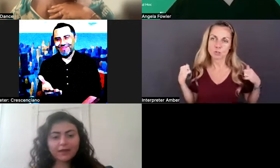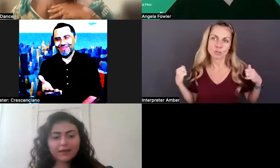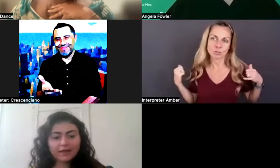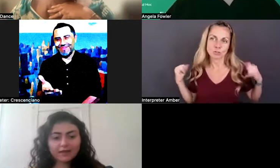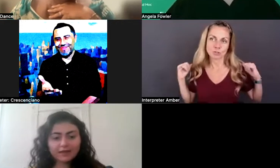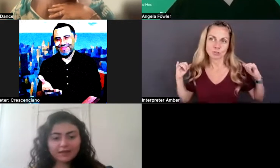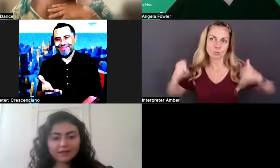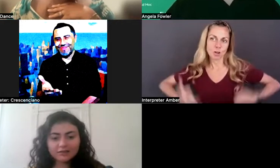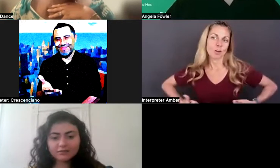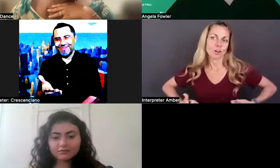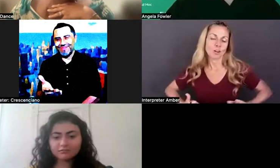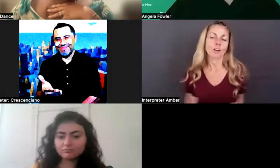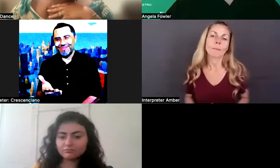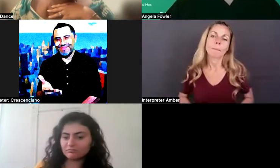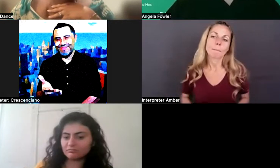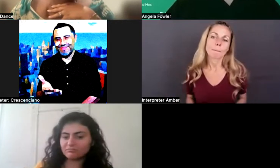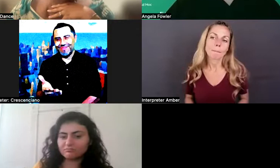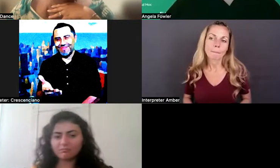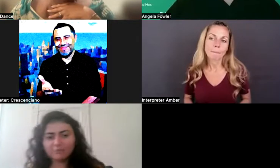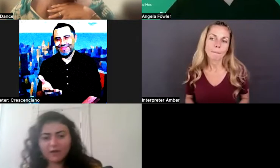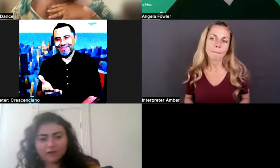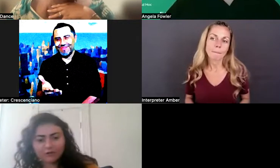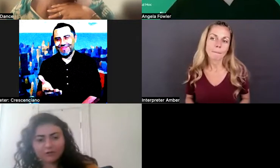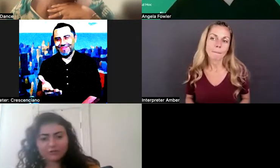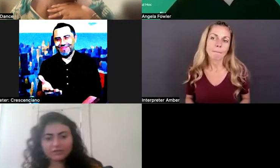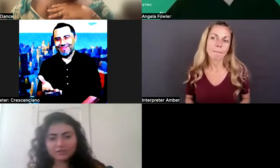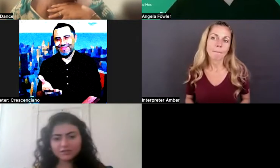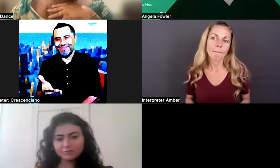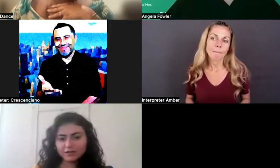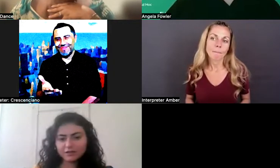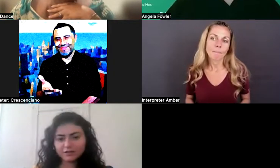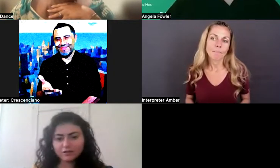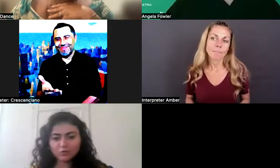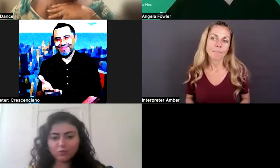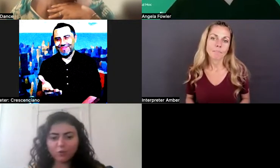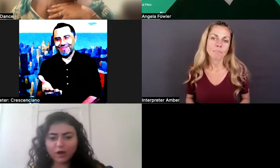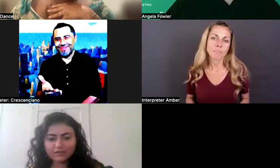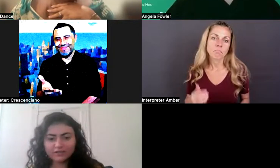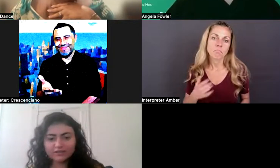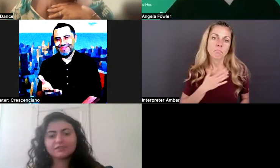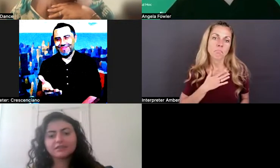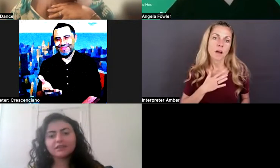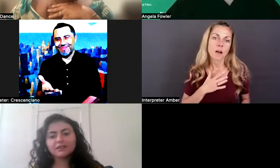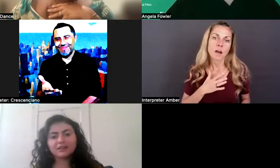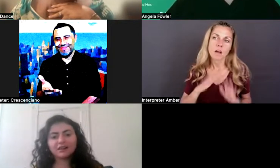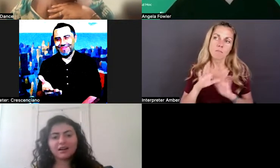And my background is mainly white.